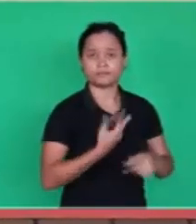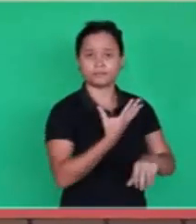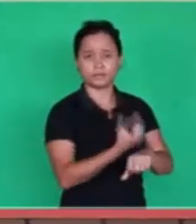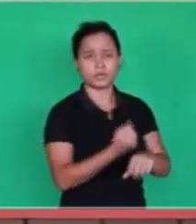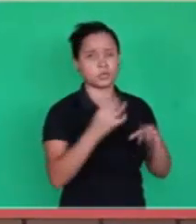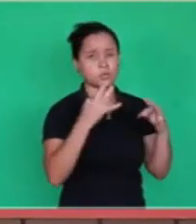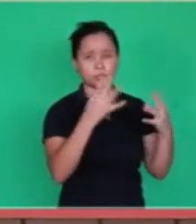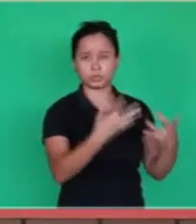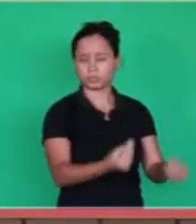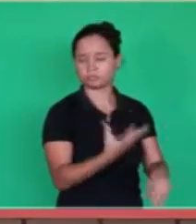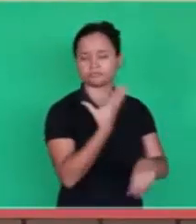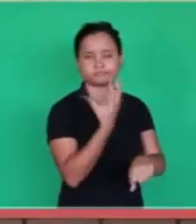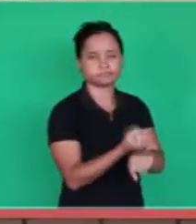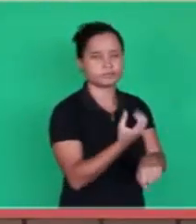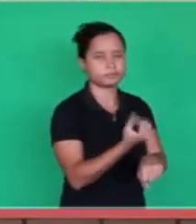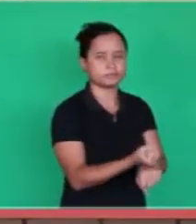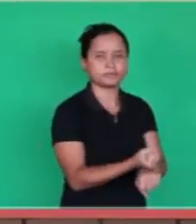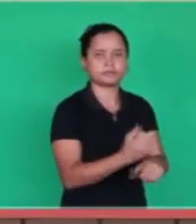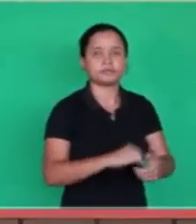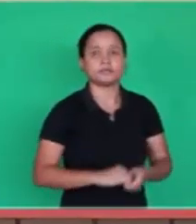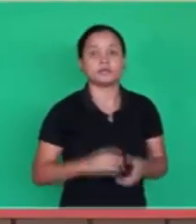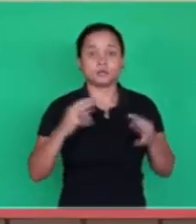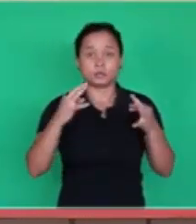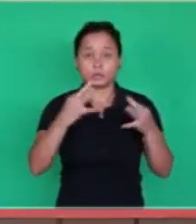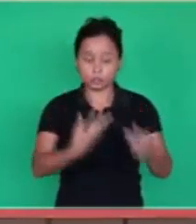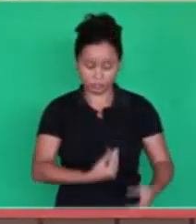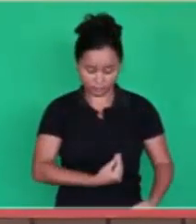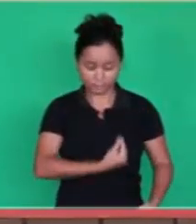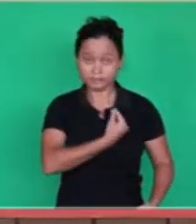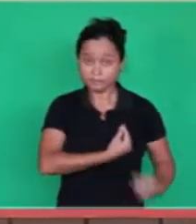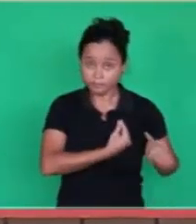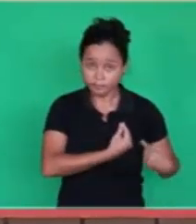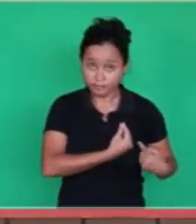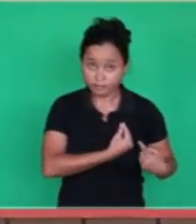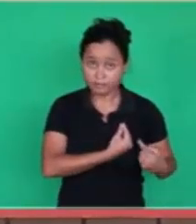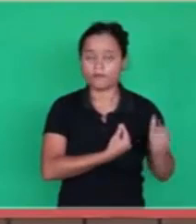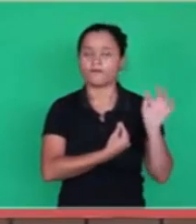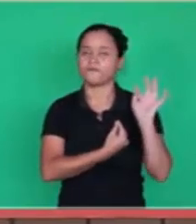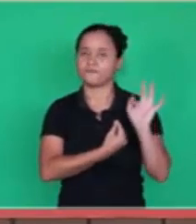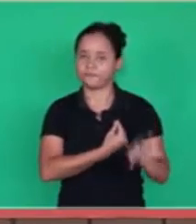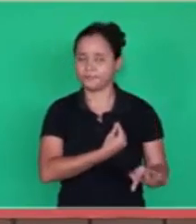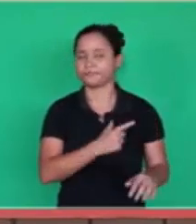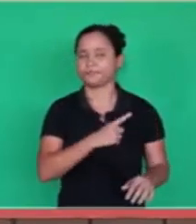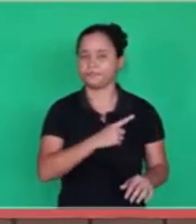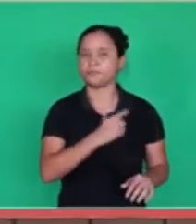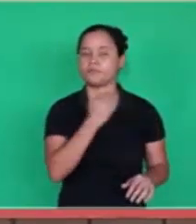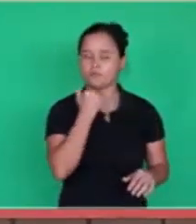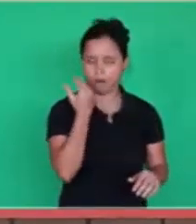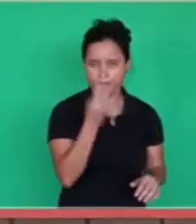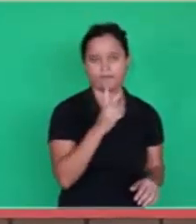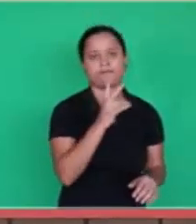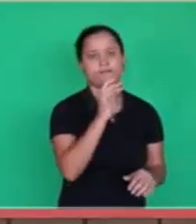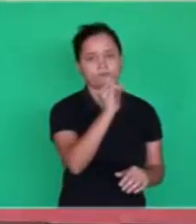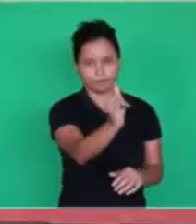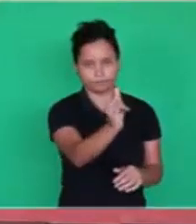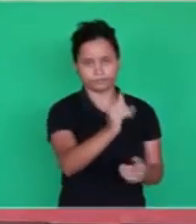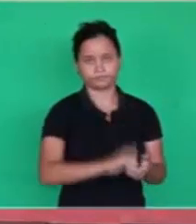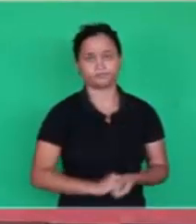All of us. Everything that is alive, that dies, is part of this matter.